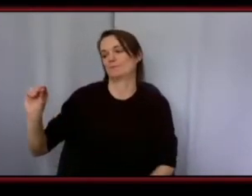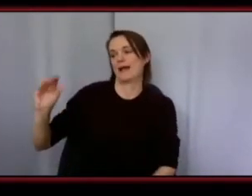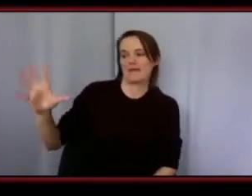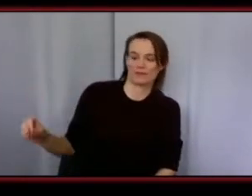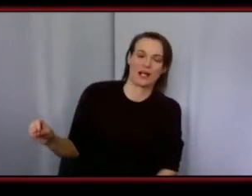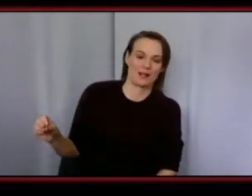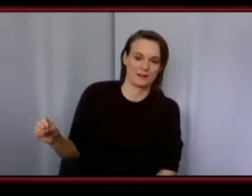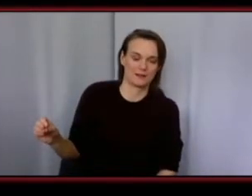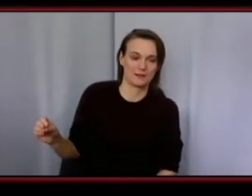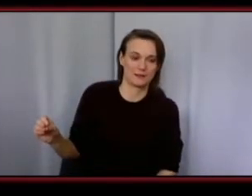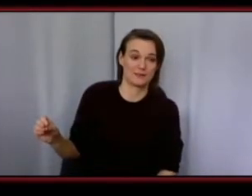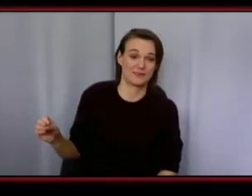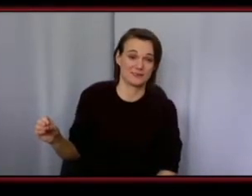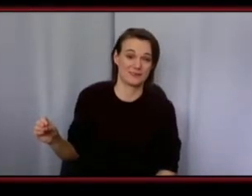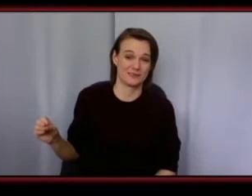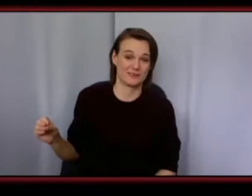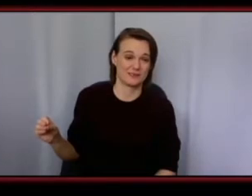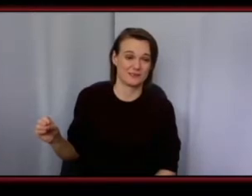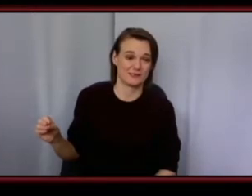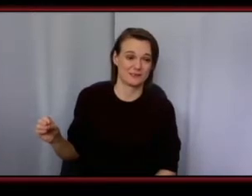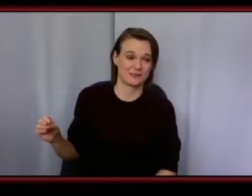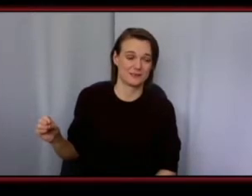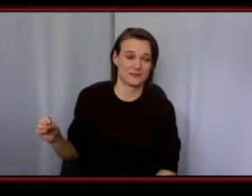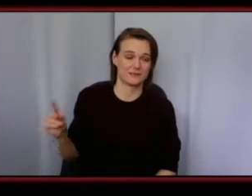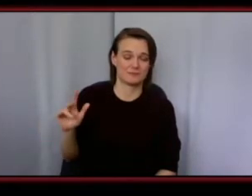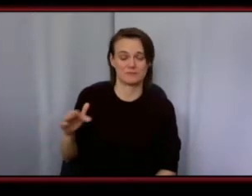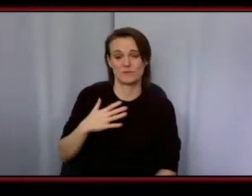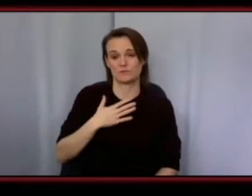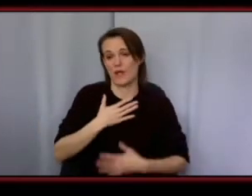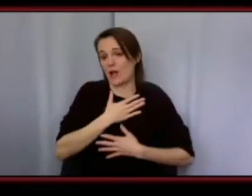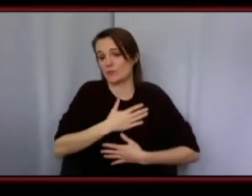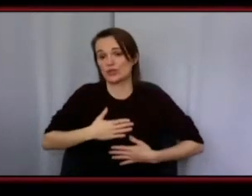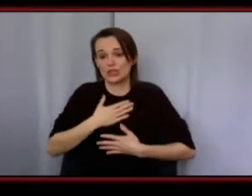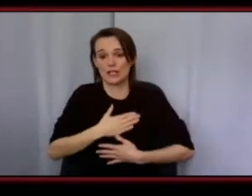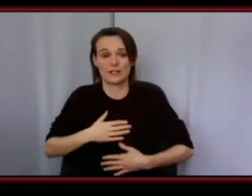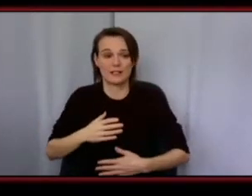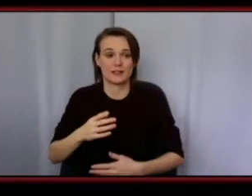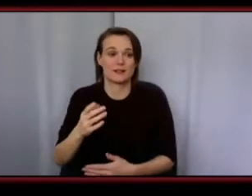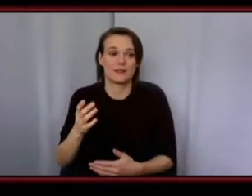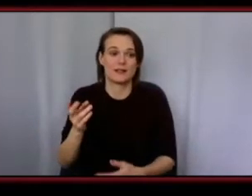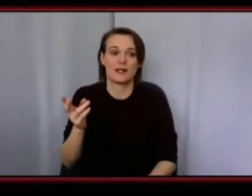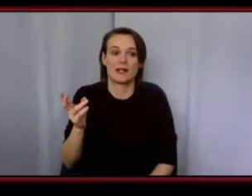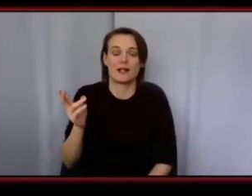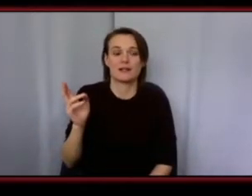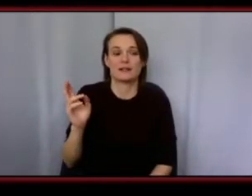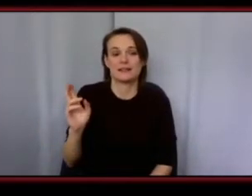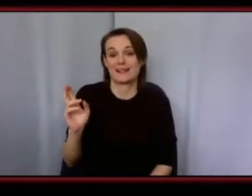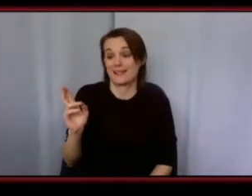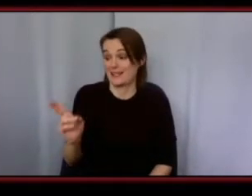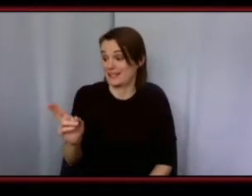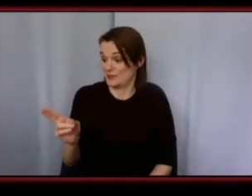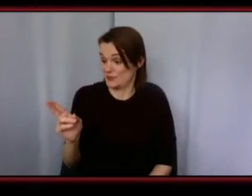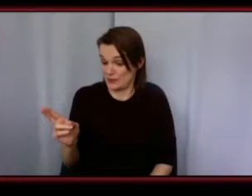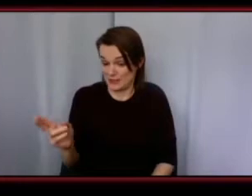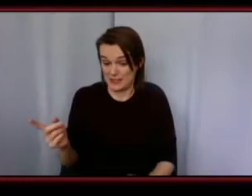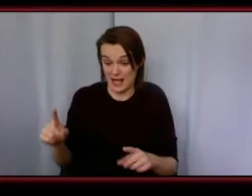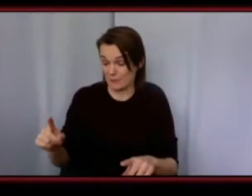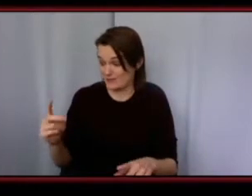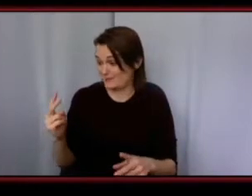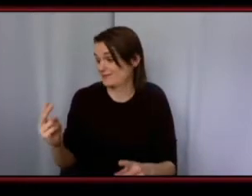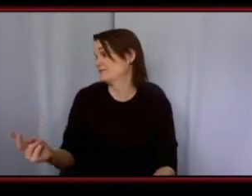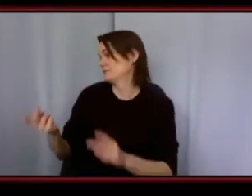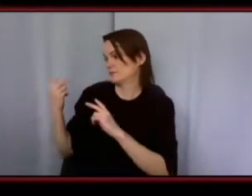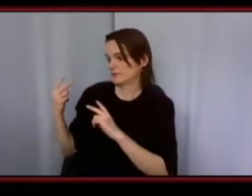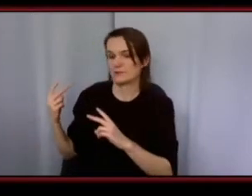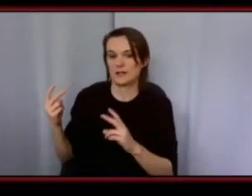appreciate that and that's the education that i want to get and also that historical timelines don't go in a vacuum we like we are